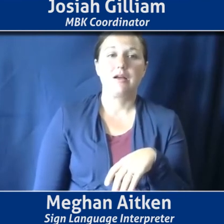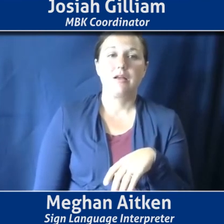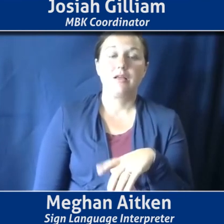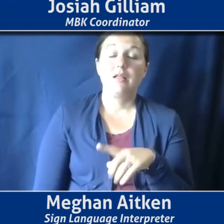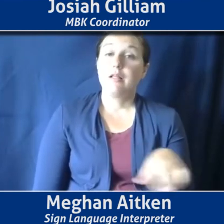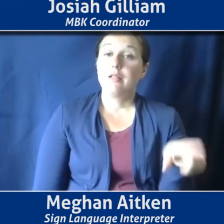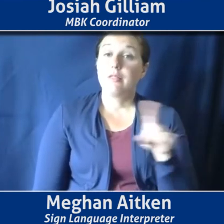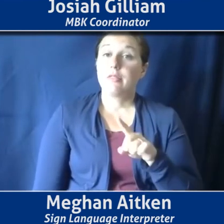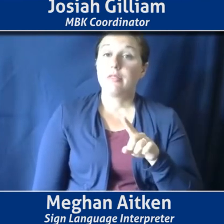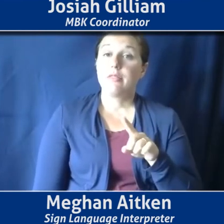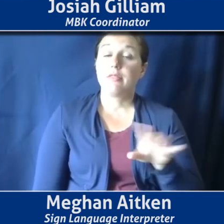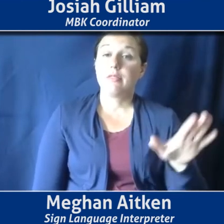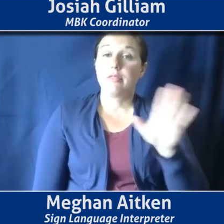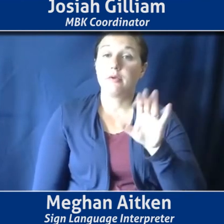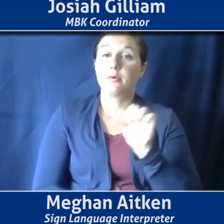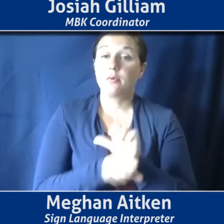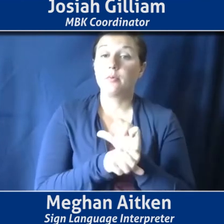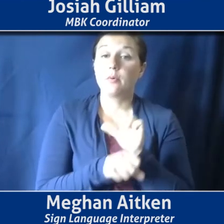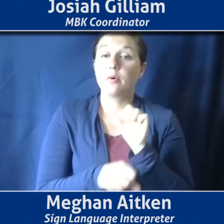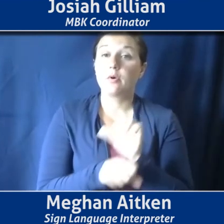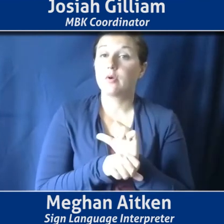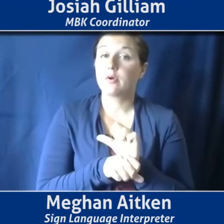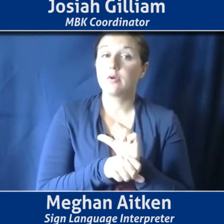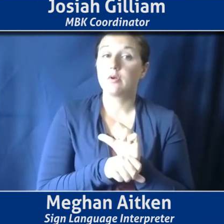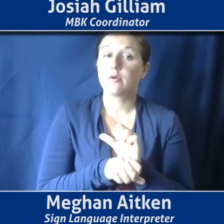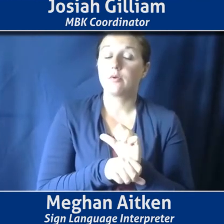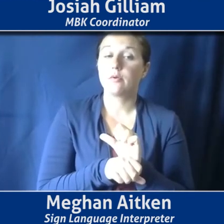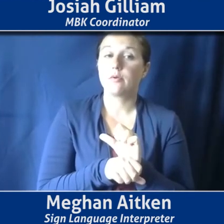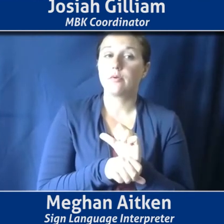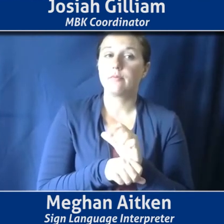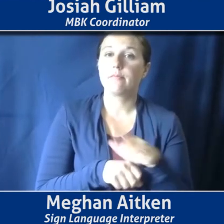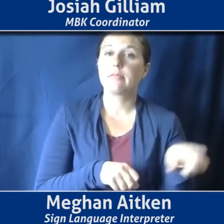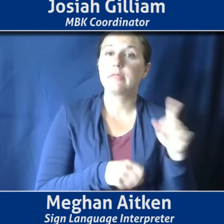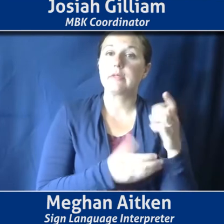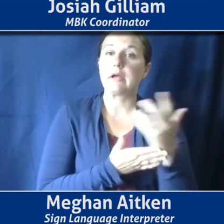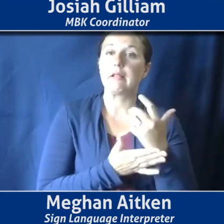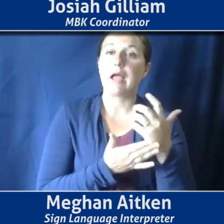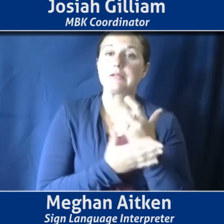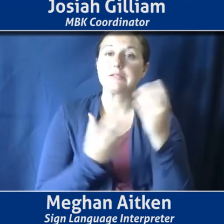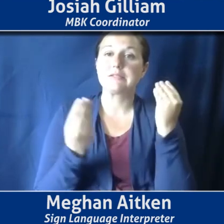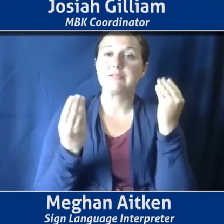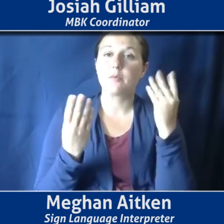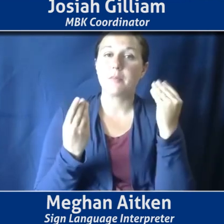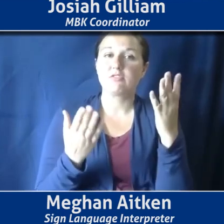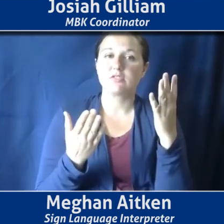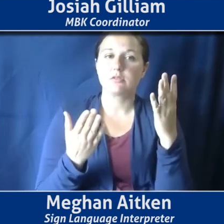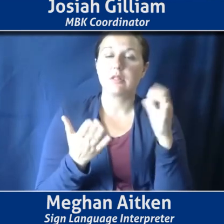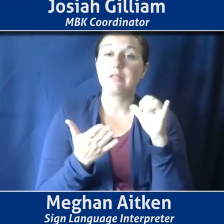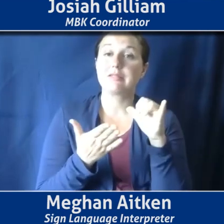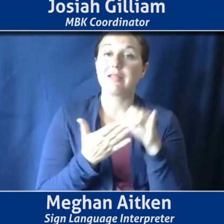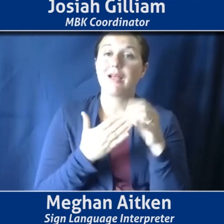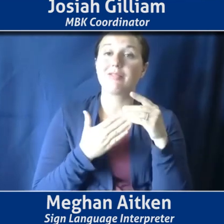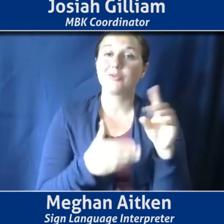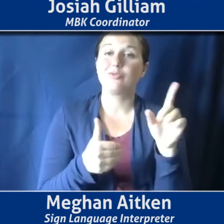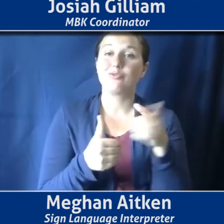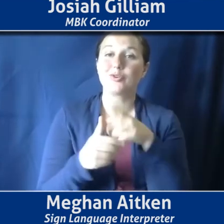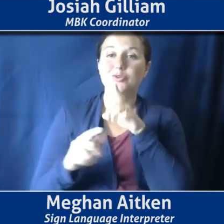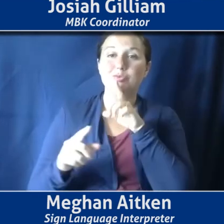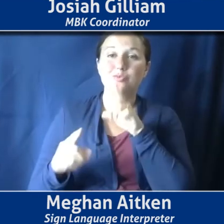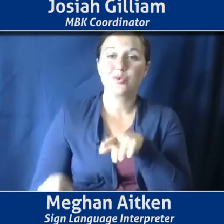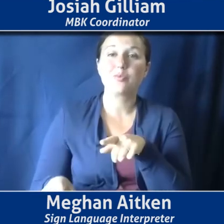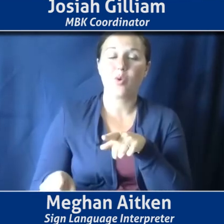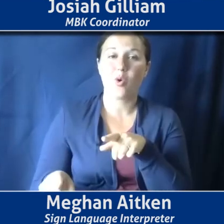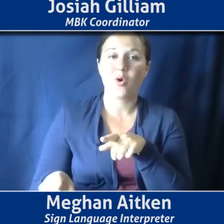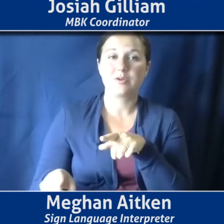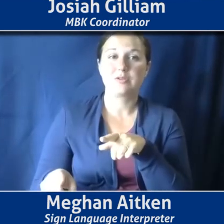do. Um, so we're collecting data and that's what led to the first report, Pittsburgh's inequality across gender and race that